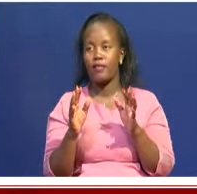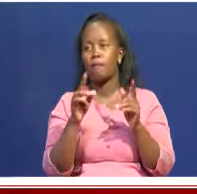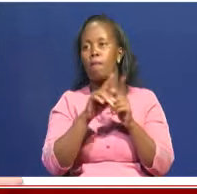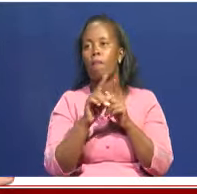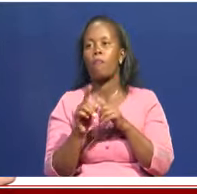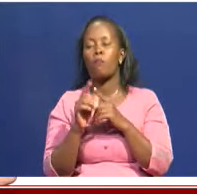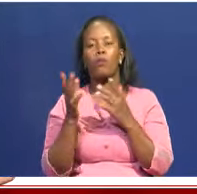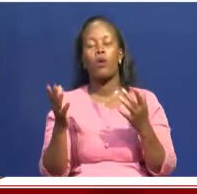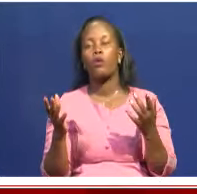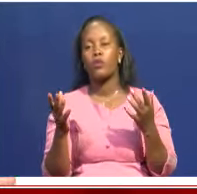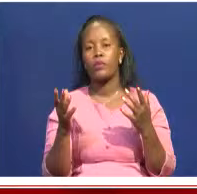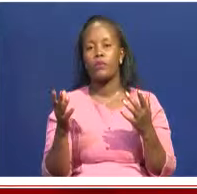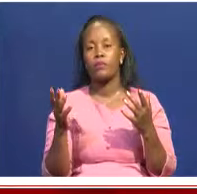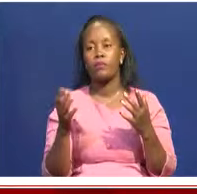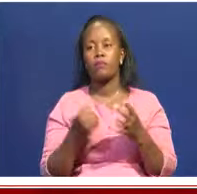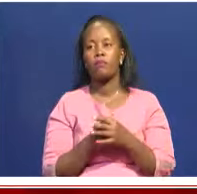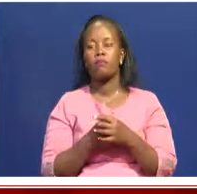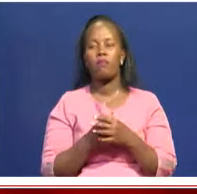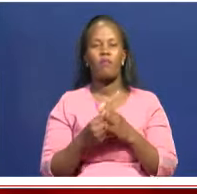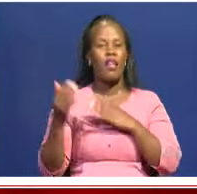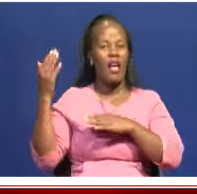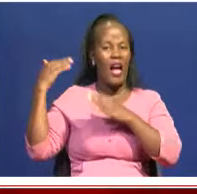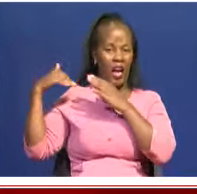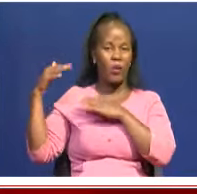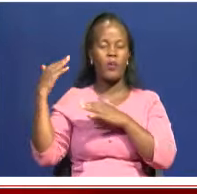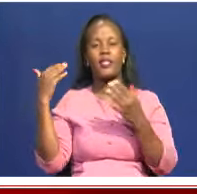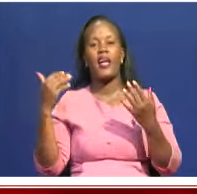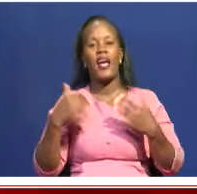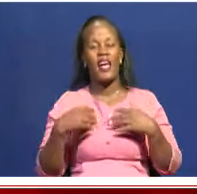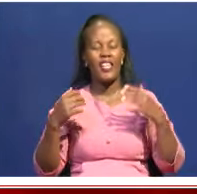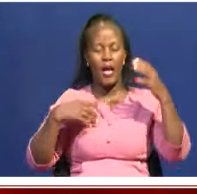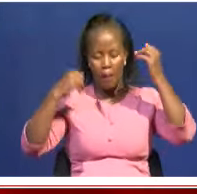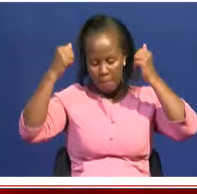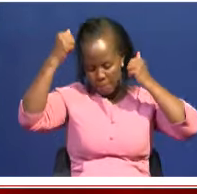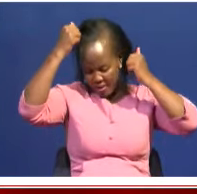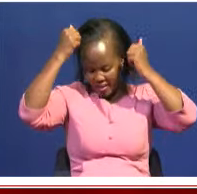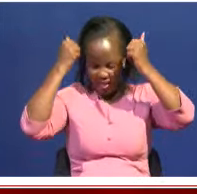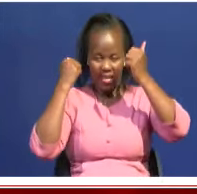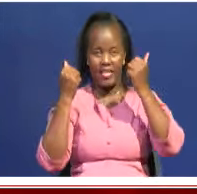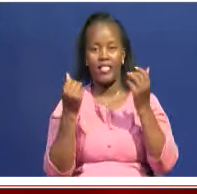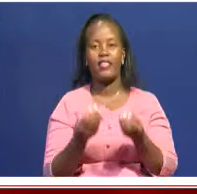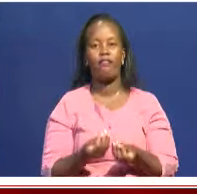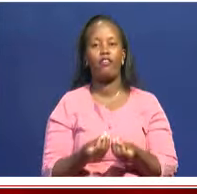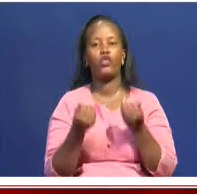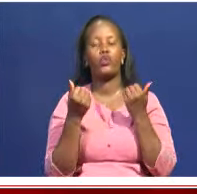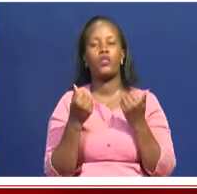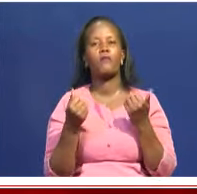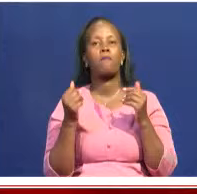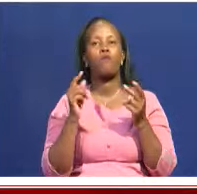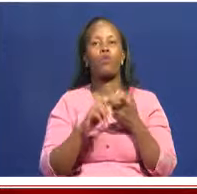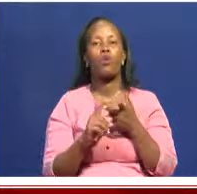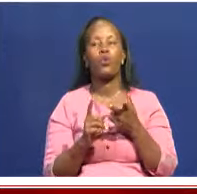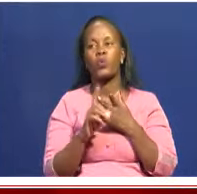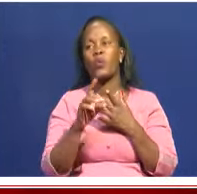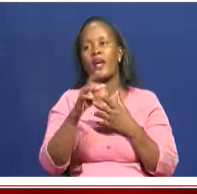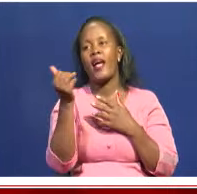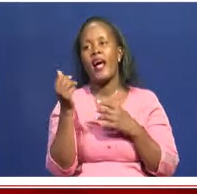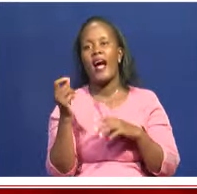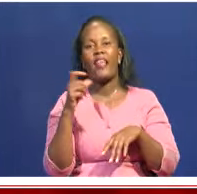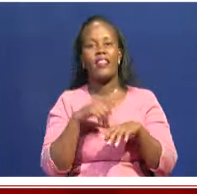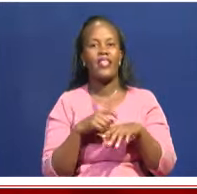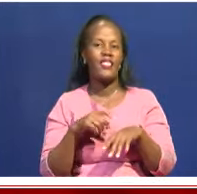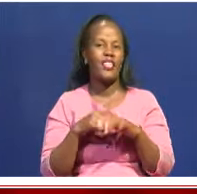And you'll find that during that time it was military interventions and another time it was basically